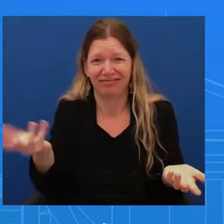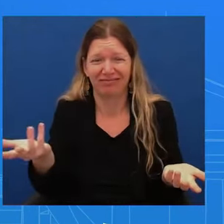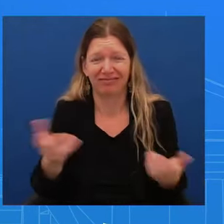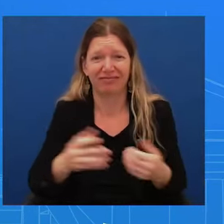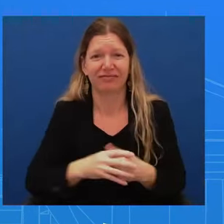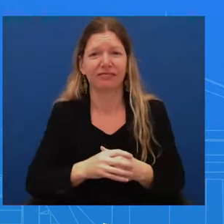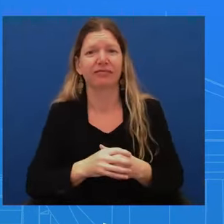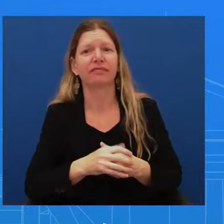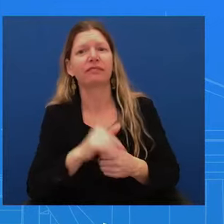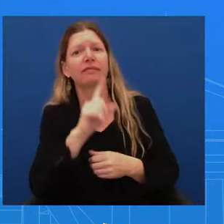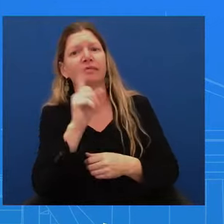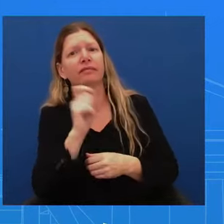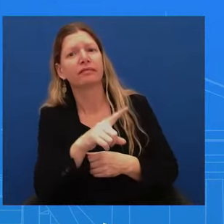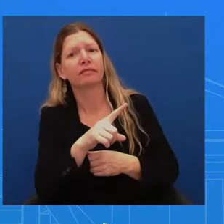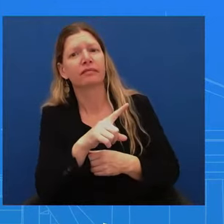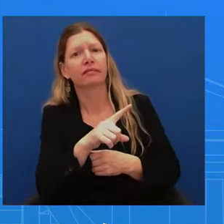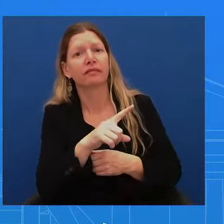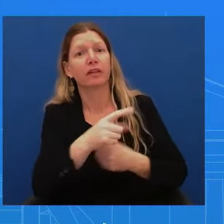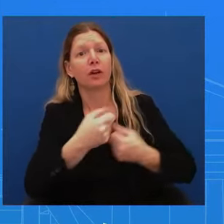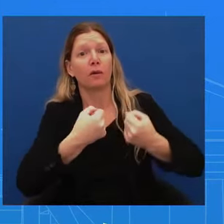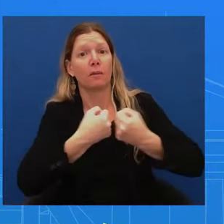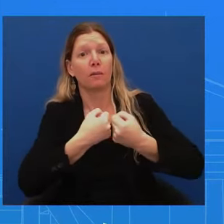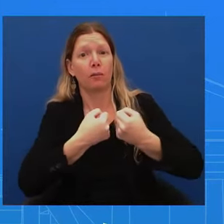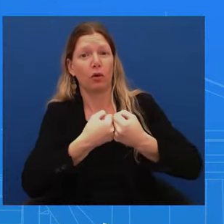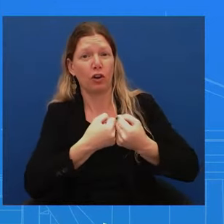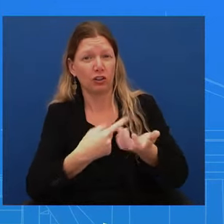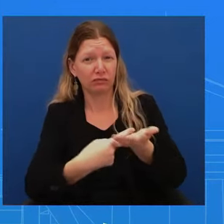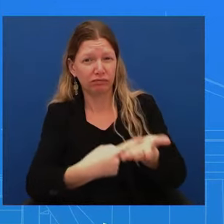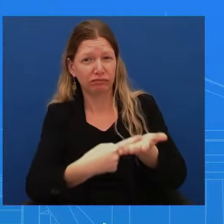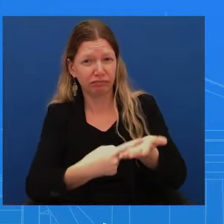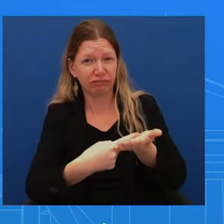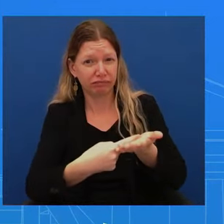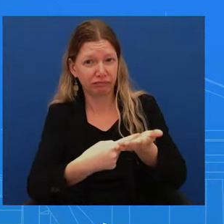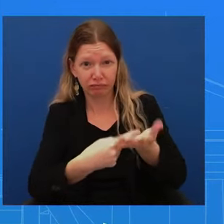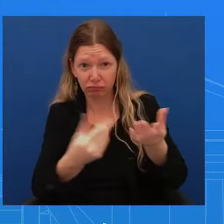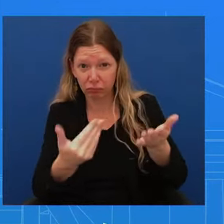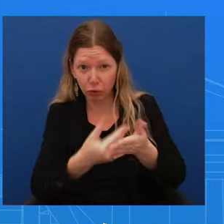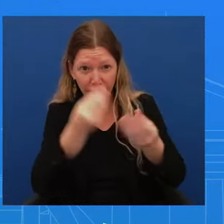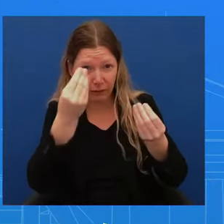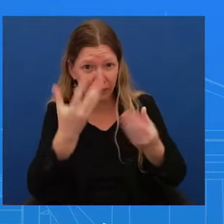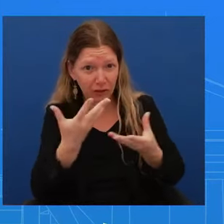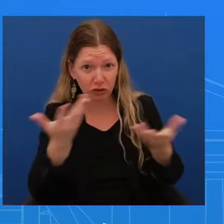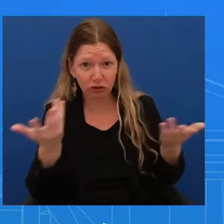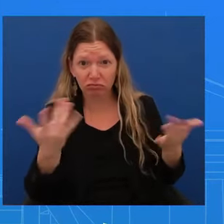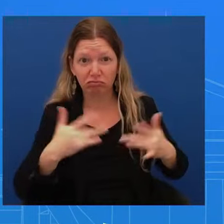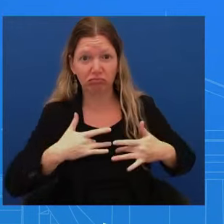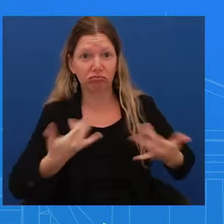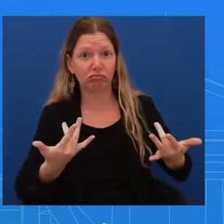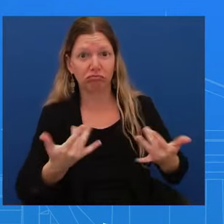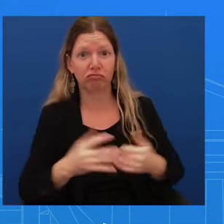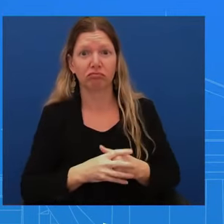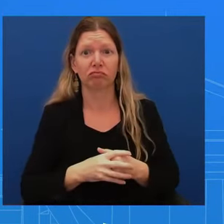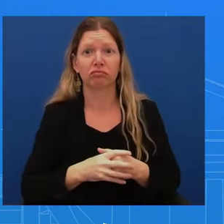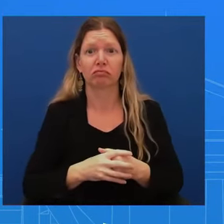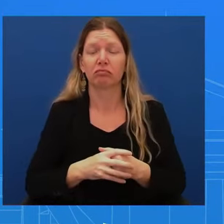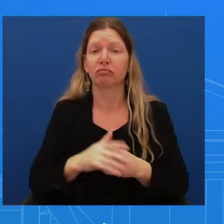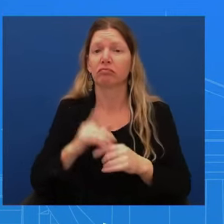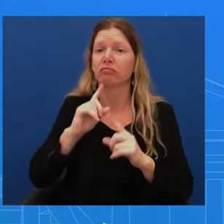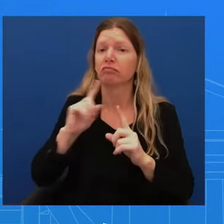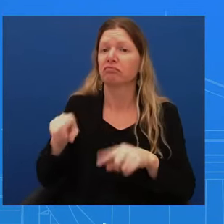negotiators. No, I totally, I totally get the question. I'm going to get ahead of, get ahead of the negotiators. I'm going to let them have those